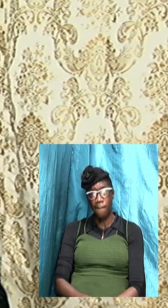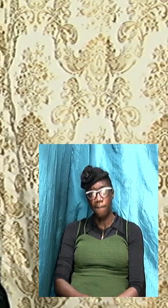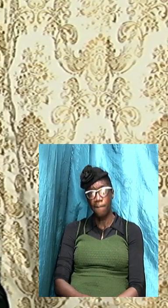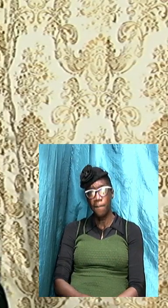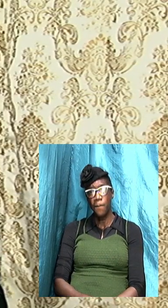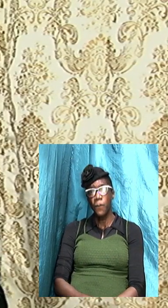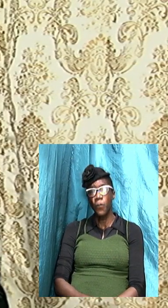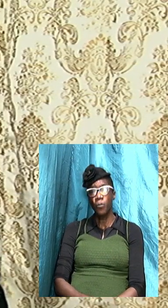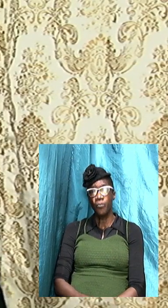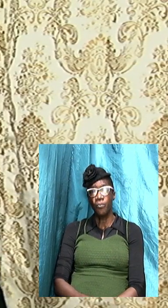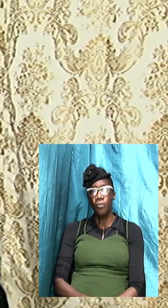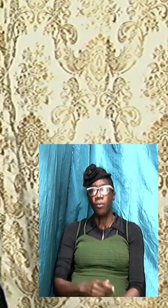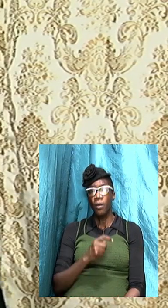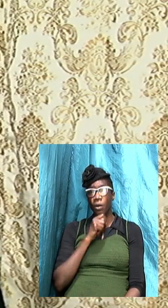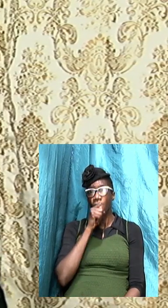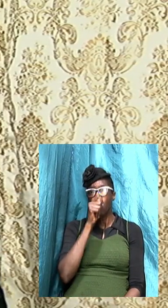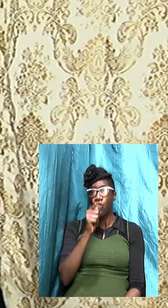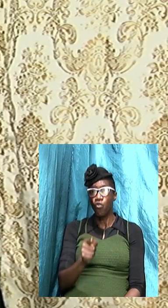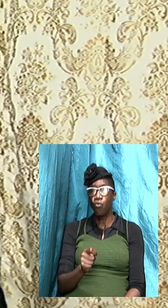true doctrine